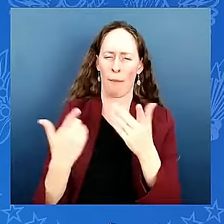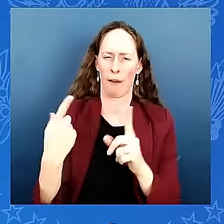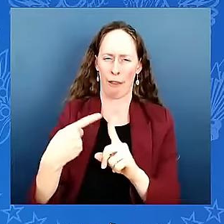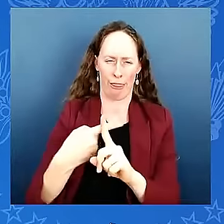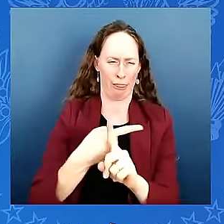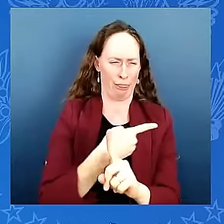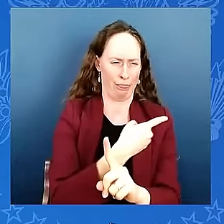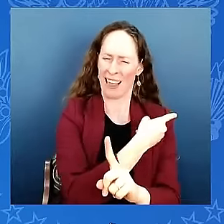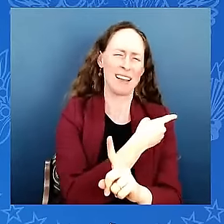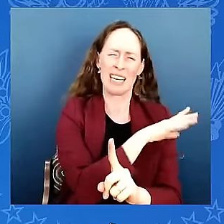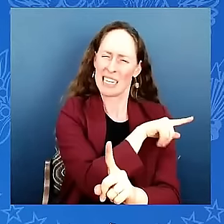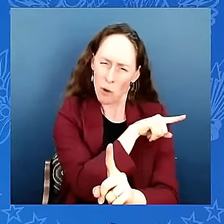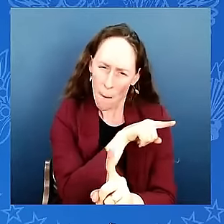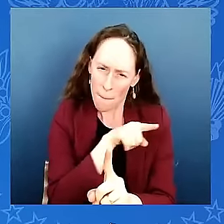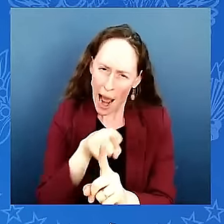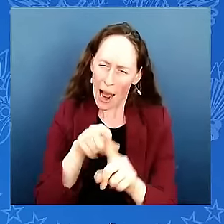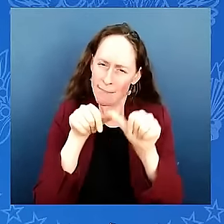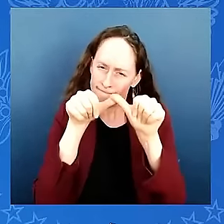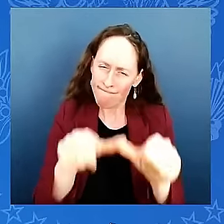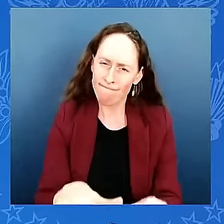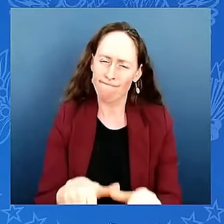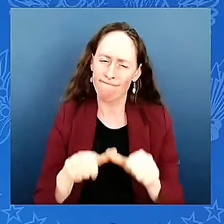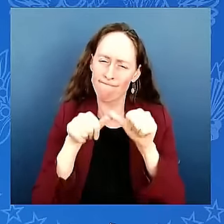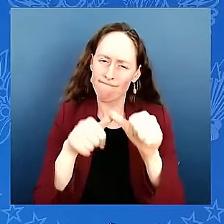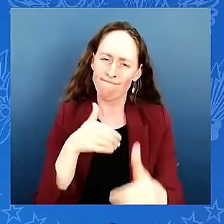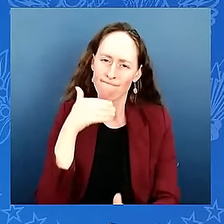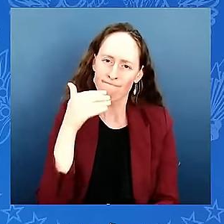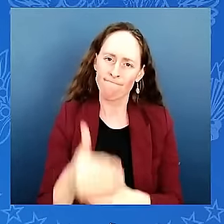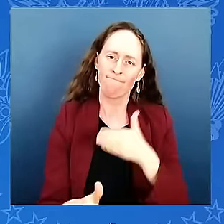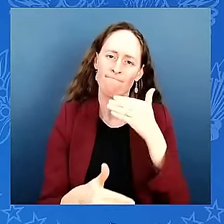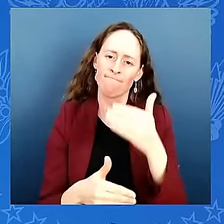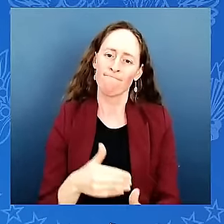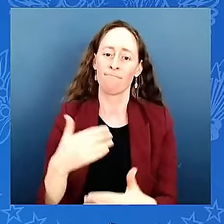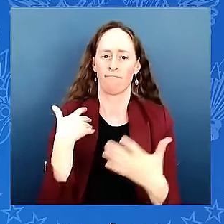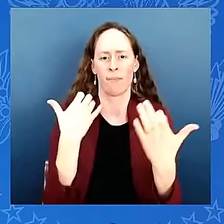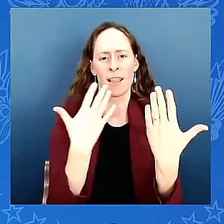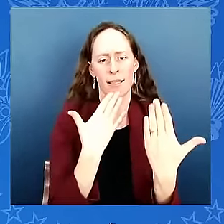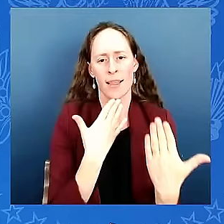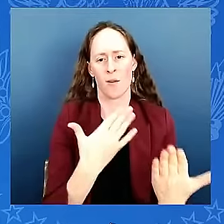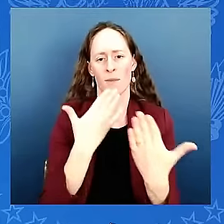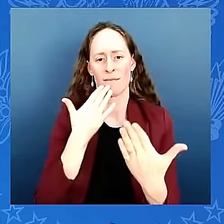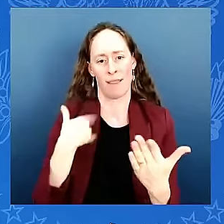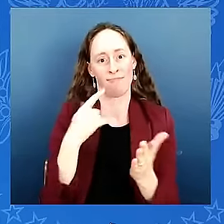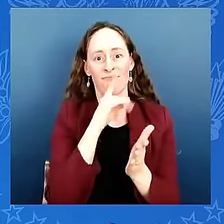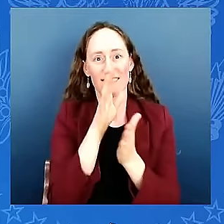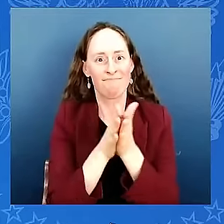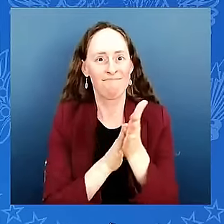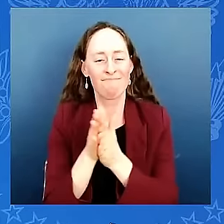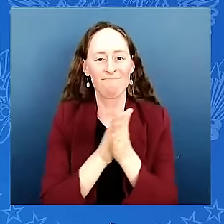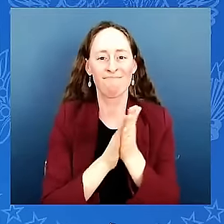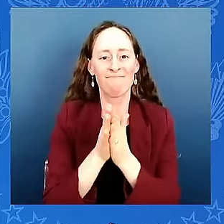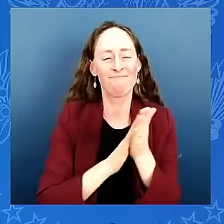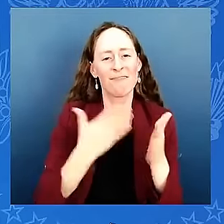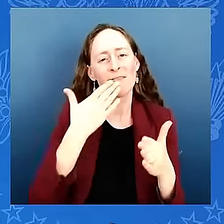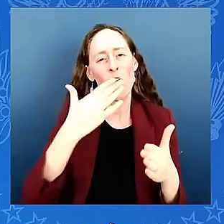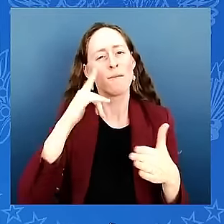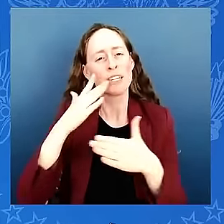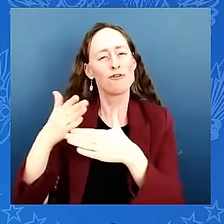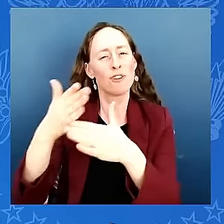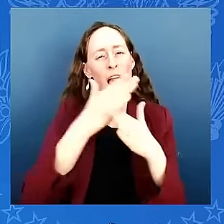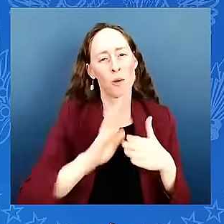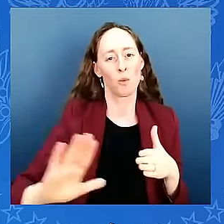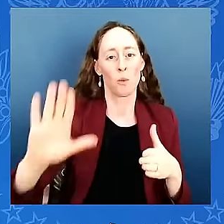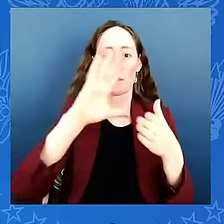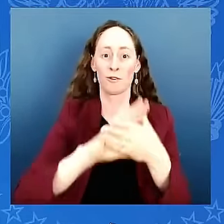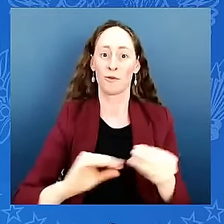what you're doing i'm excited excited about sharing your investment stories with all of america see more of them in the weeks and months ahead